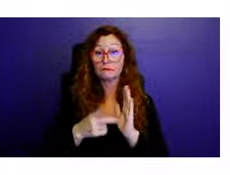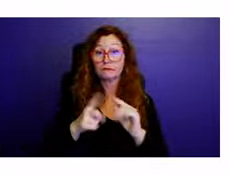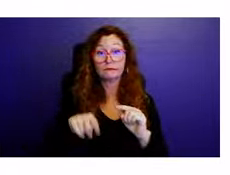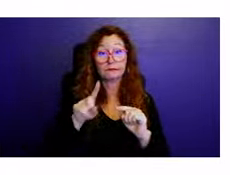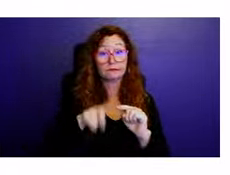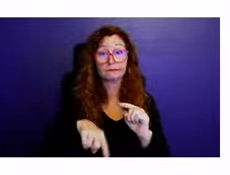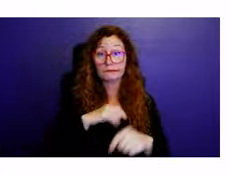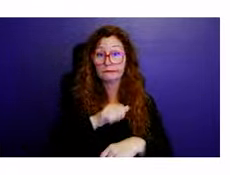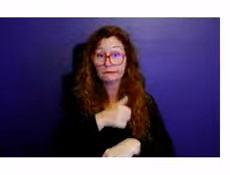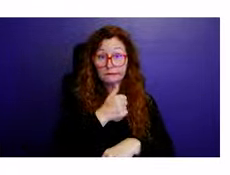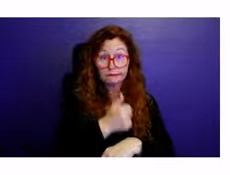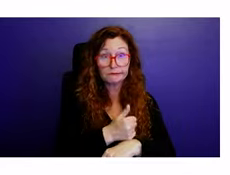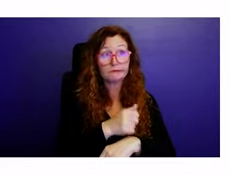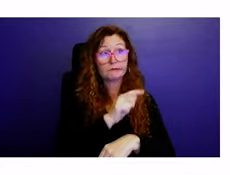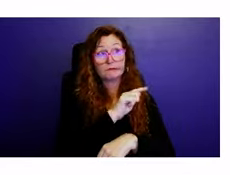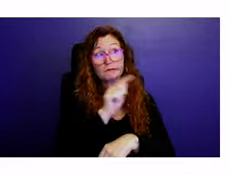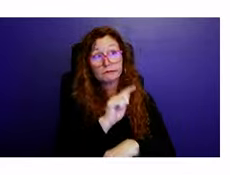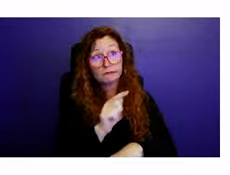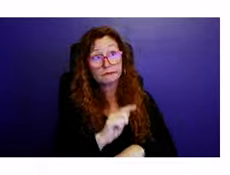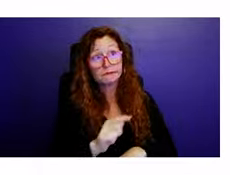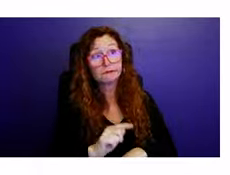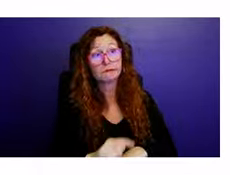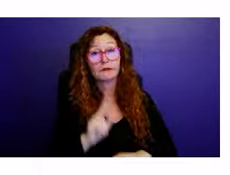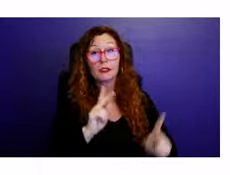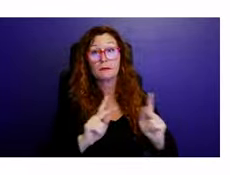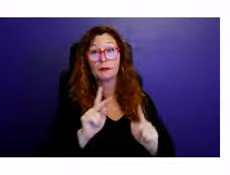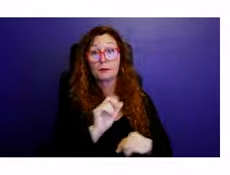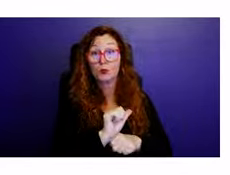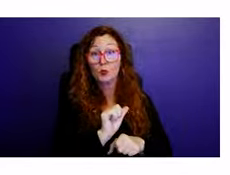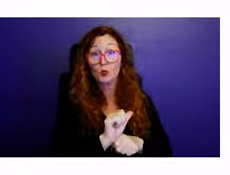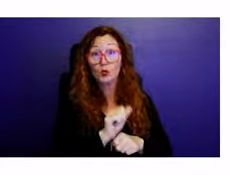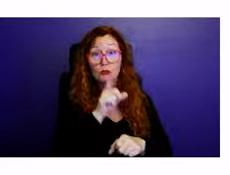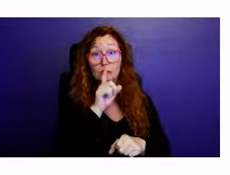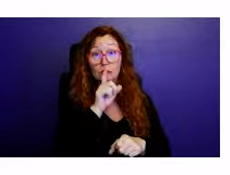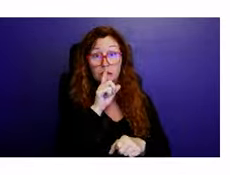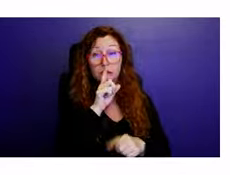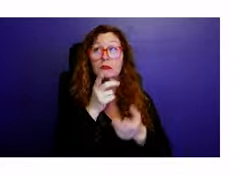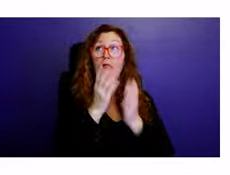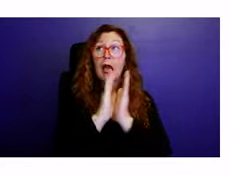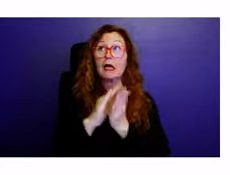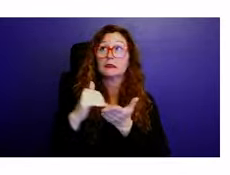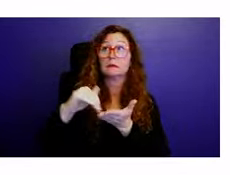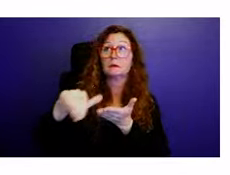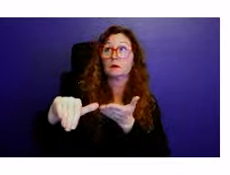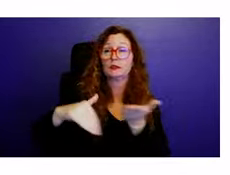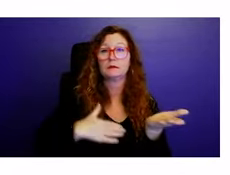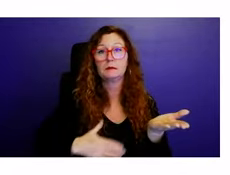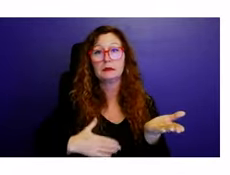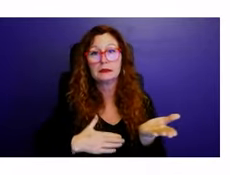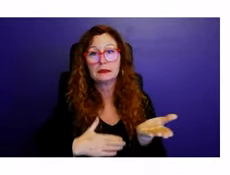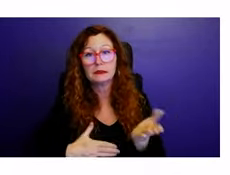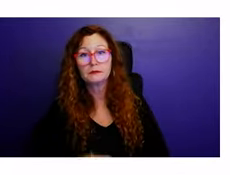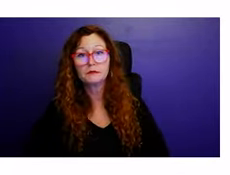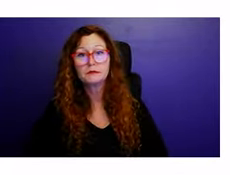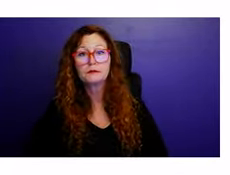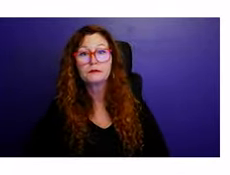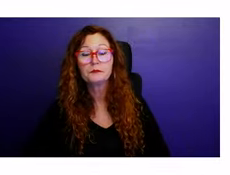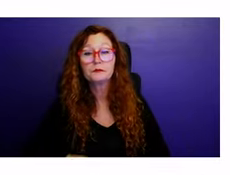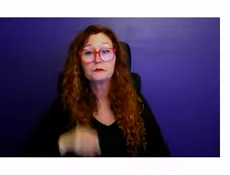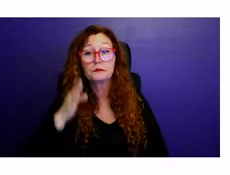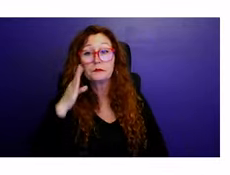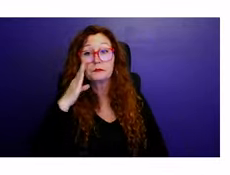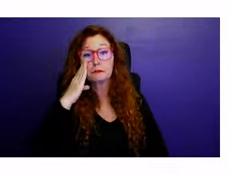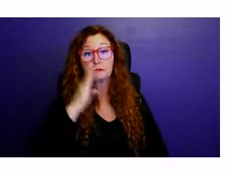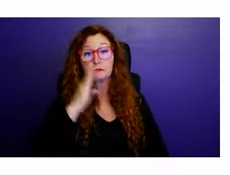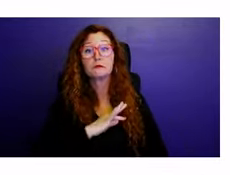request according to the waiver provision of the workforce housing code section. Staff has reviewed the request and finds that